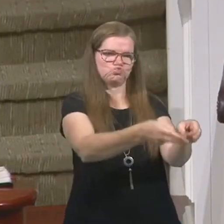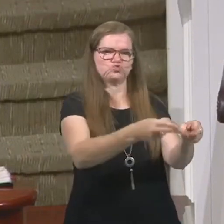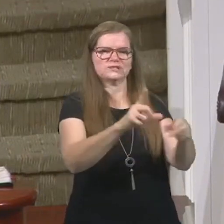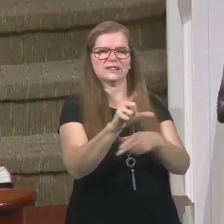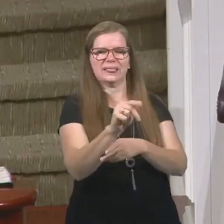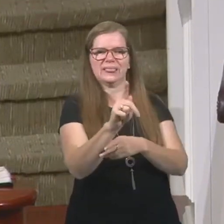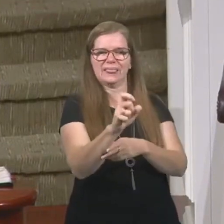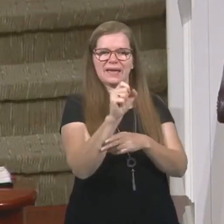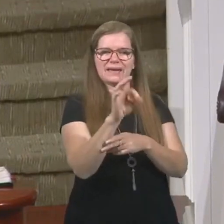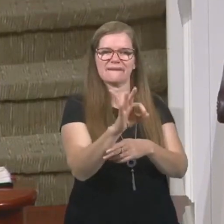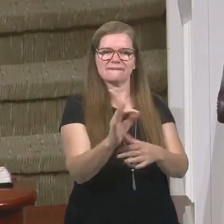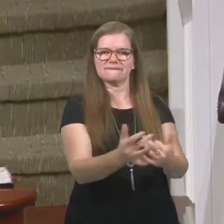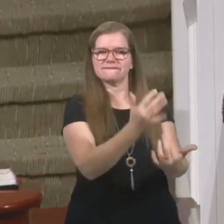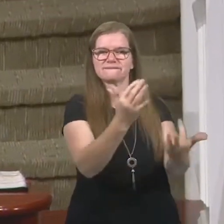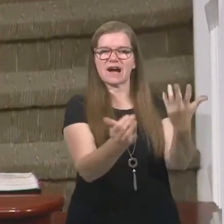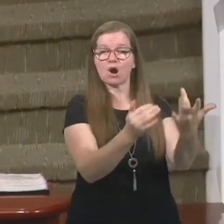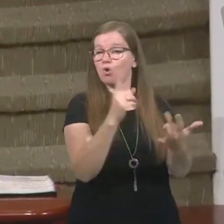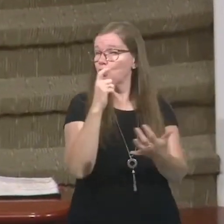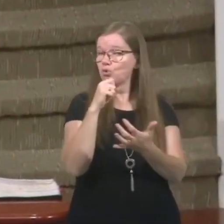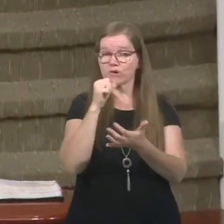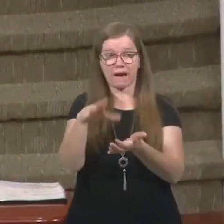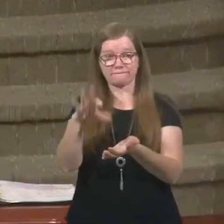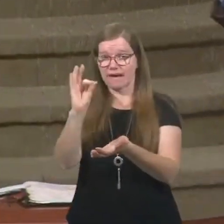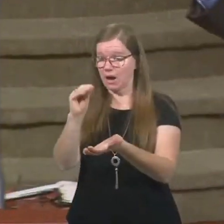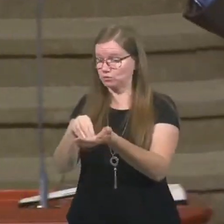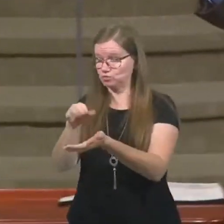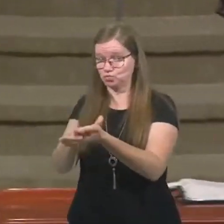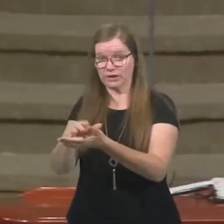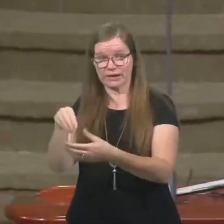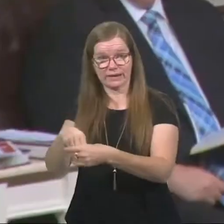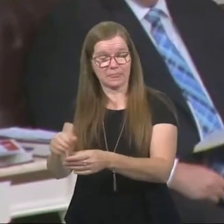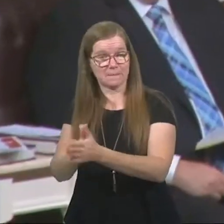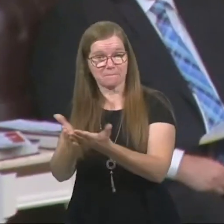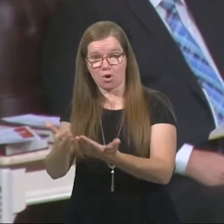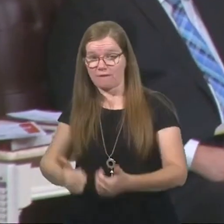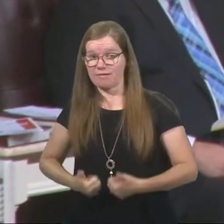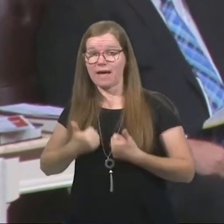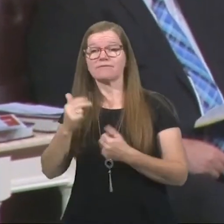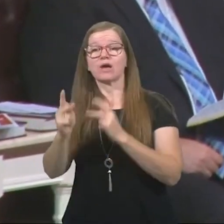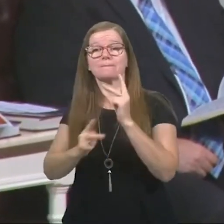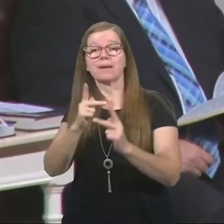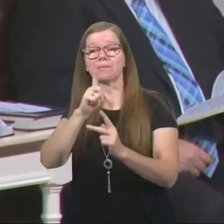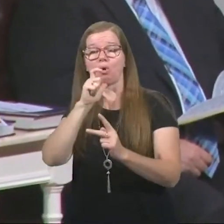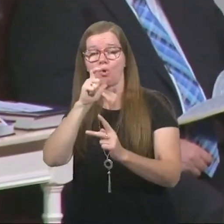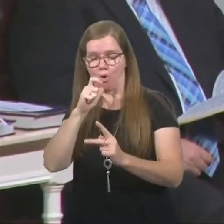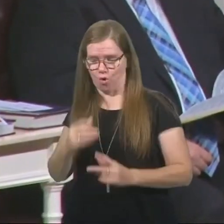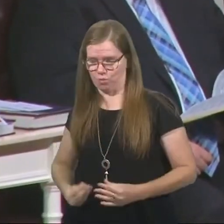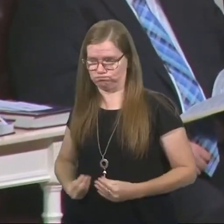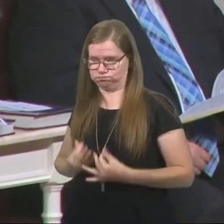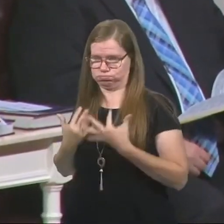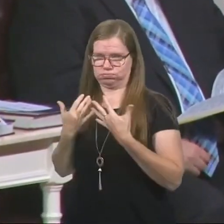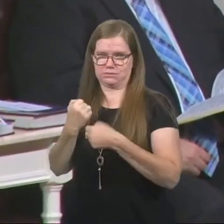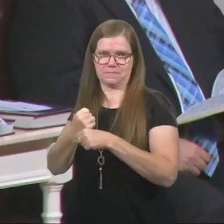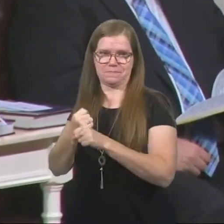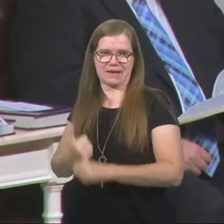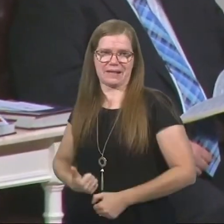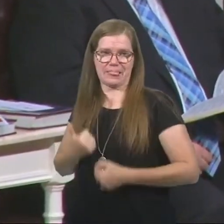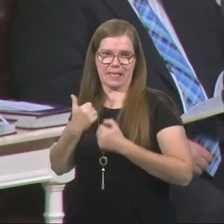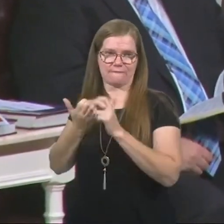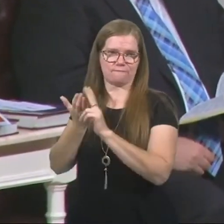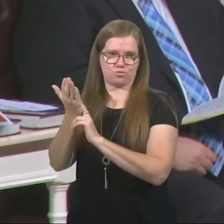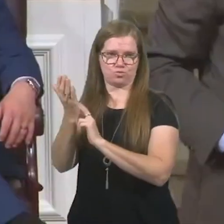fire. And whosoever was not found written in the book of life, that's the book of the new birth. That's the people who have been quickened, who've made alive through the Lord Jesus Christ.